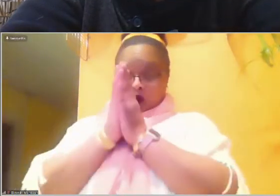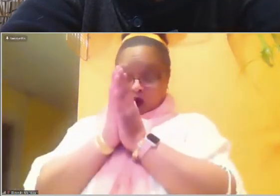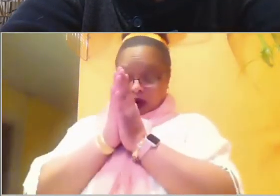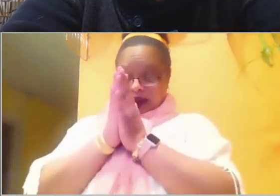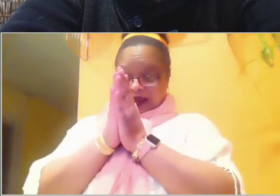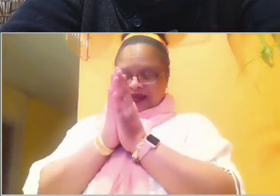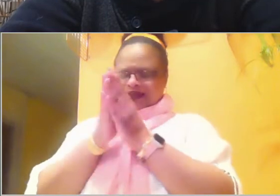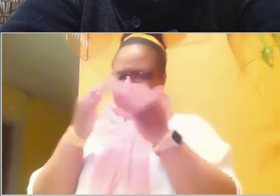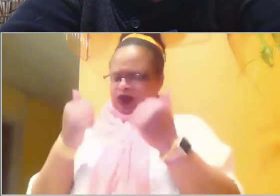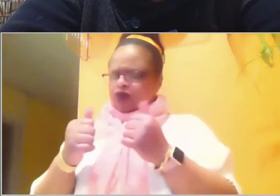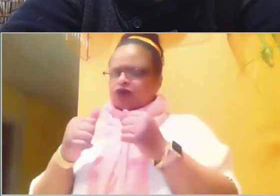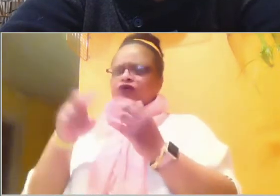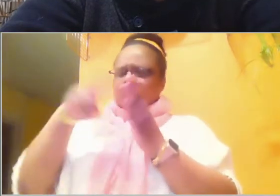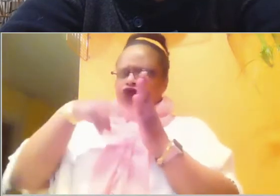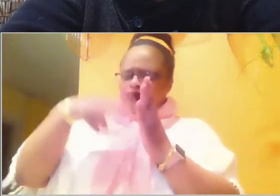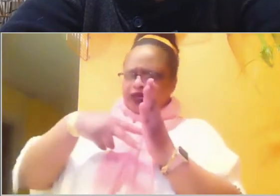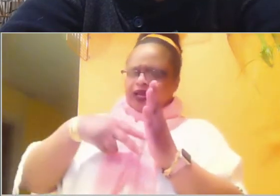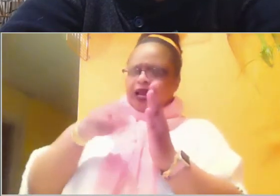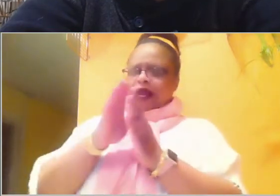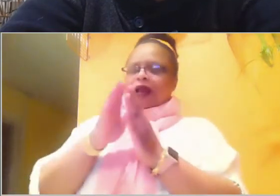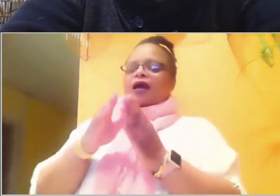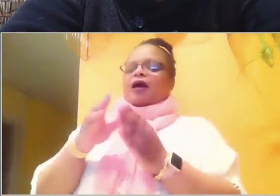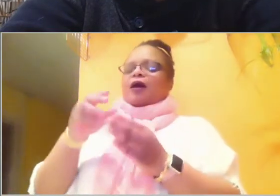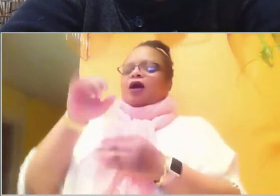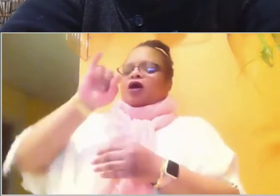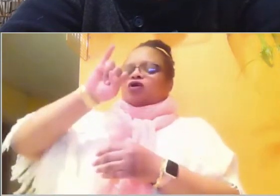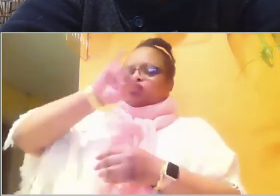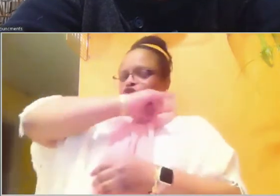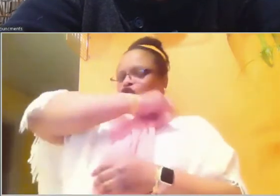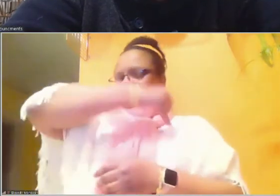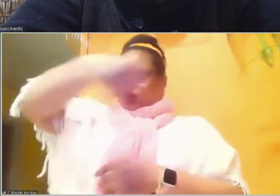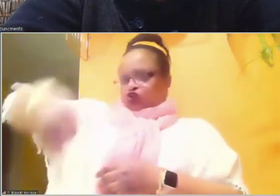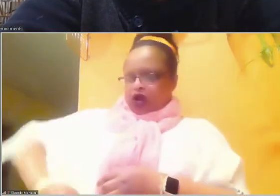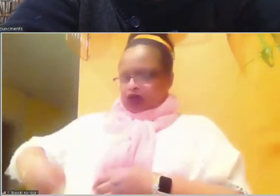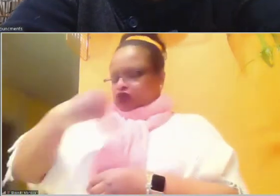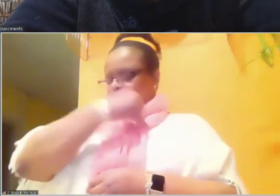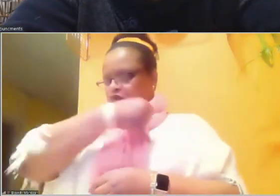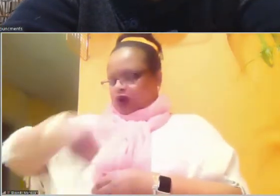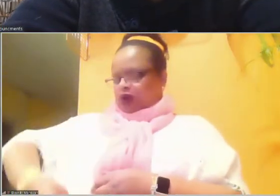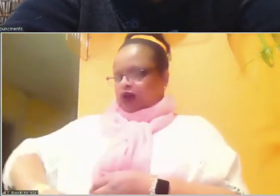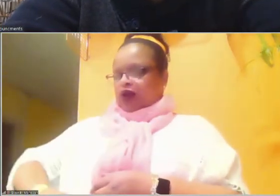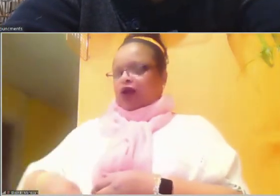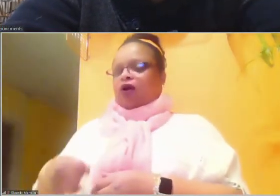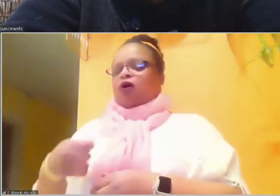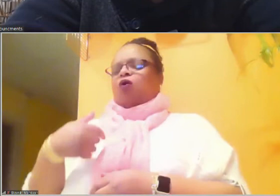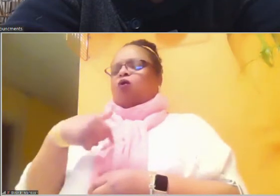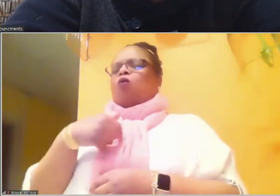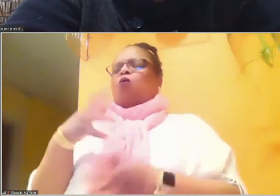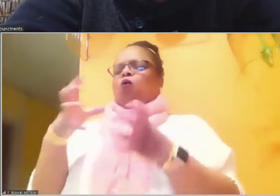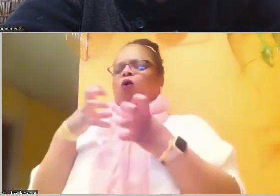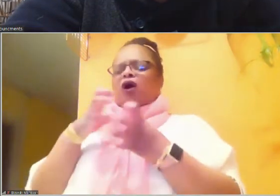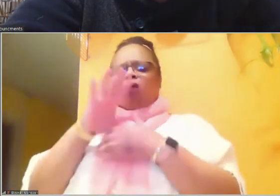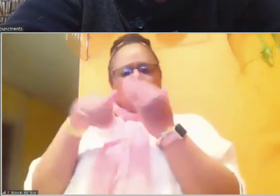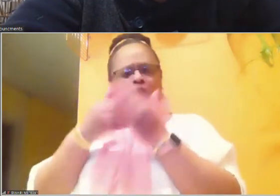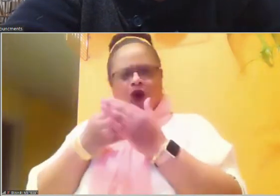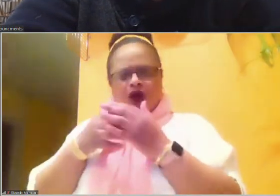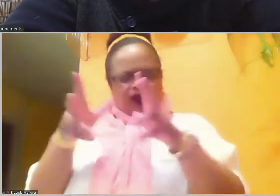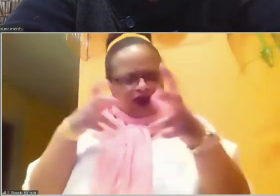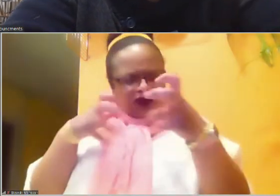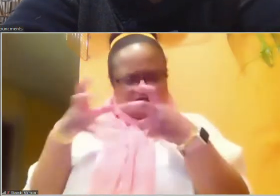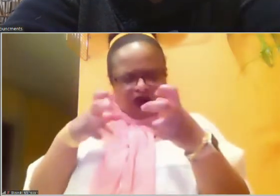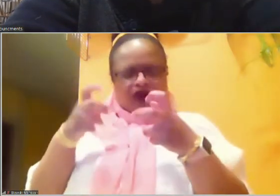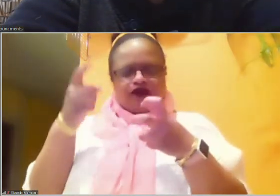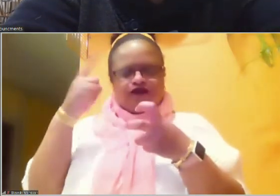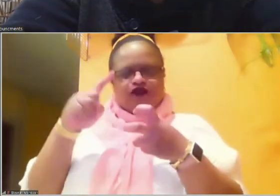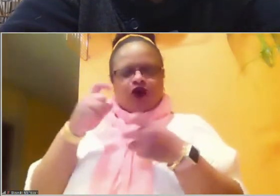reading the book of Joshua, discussing the book of Joshua, that all these things are helping us, um, to strengthen our relationship with